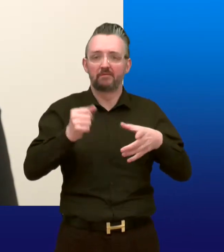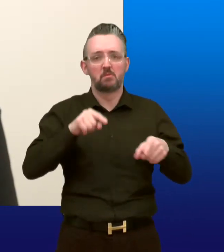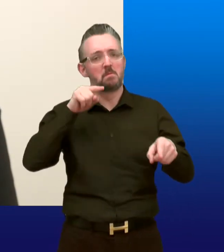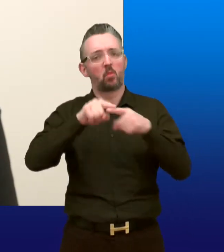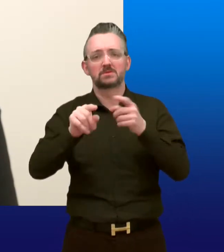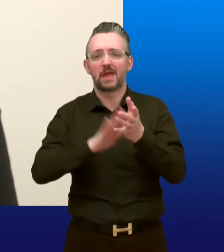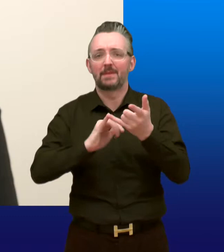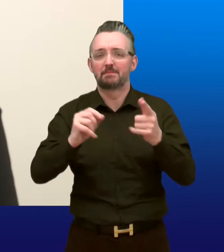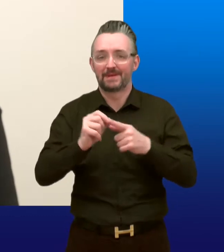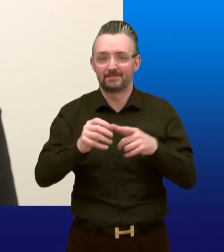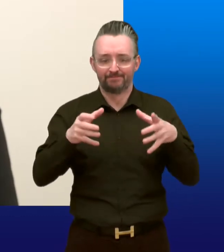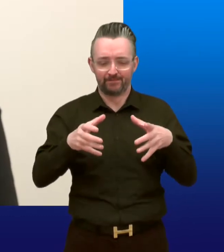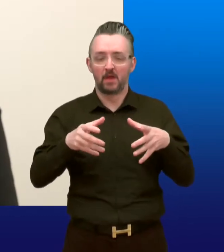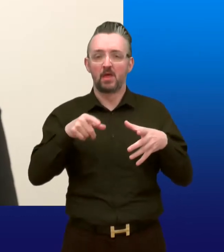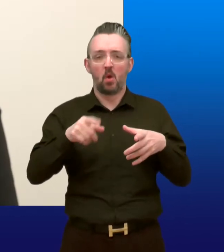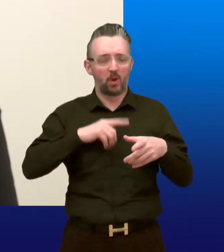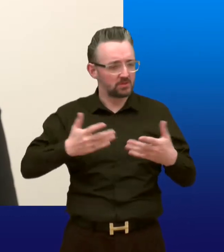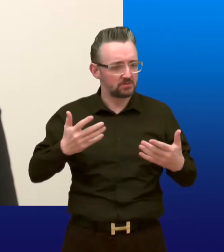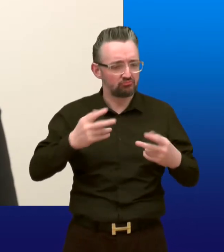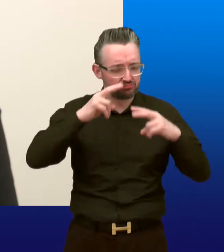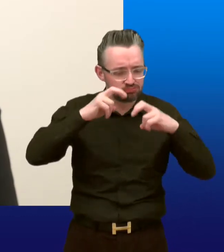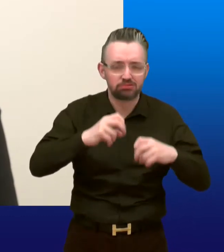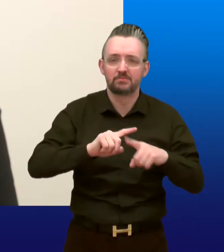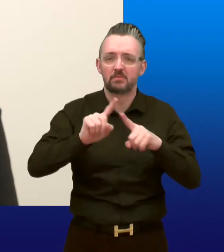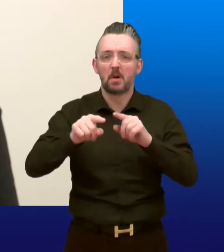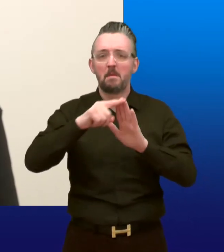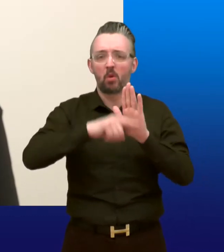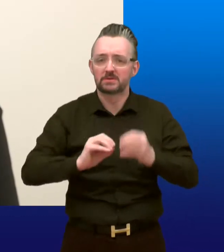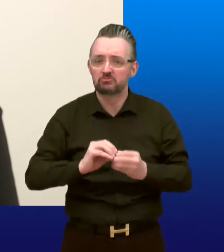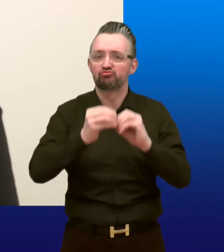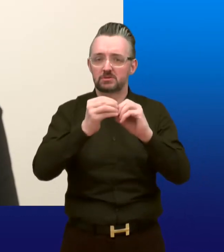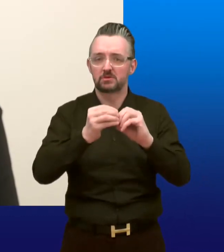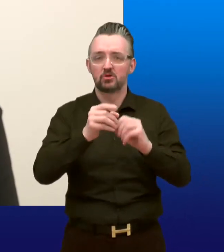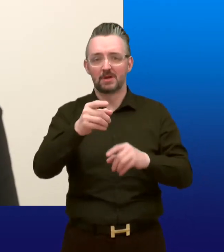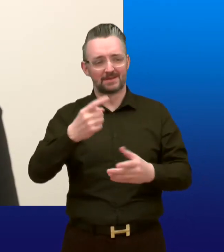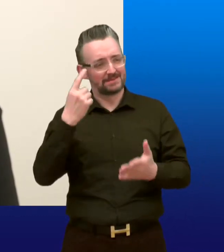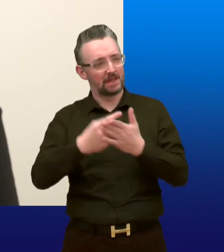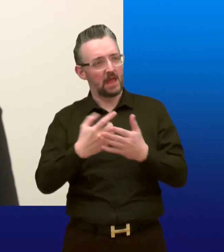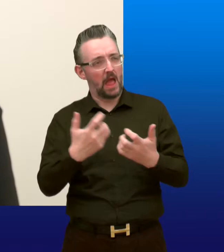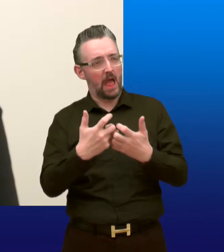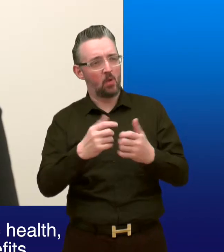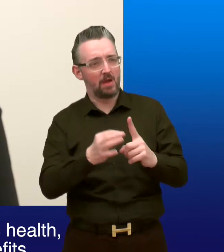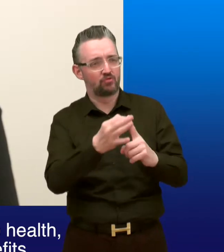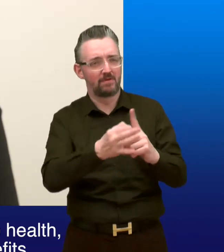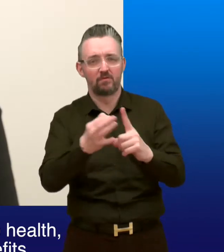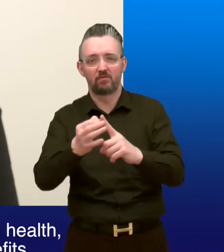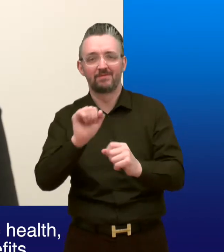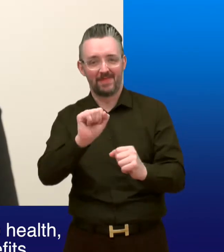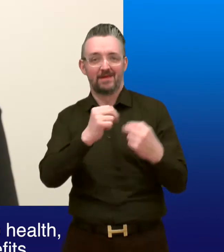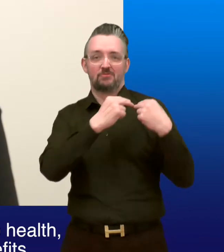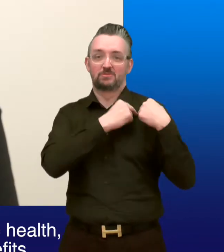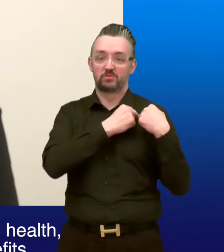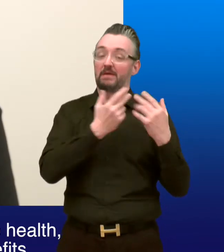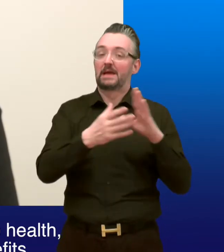largest number of MSPs. Its job is to develop and implement policies, i.e. to decide what should be done in the areas it is